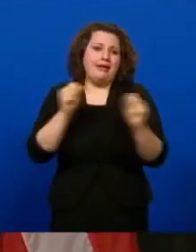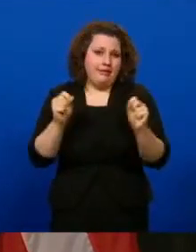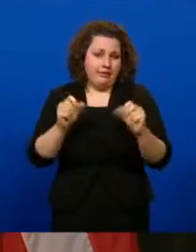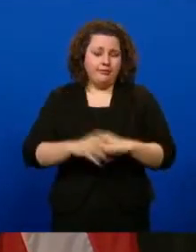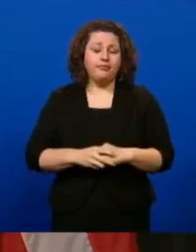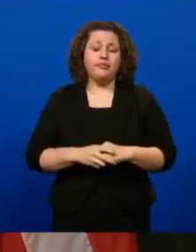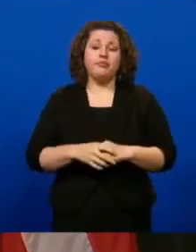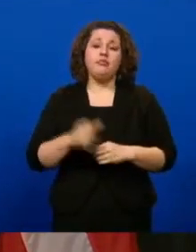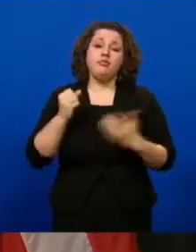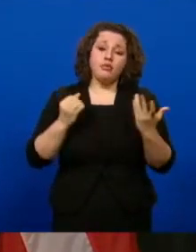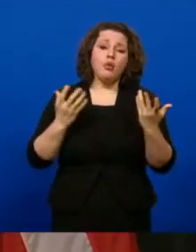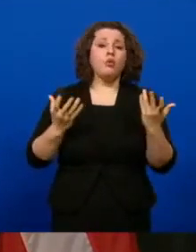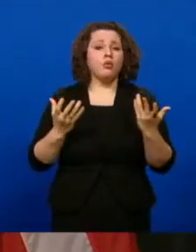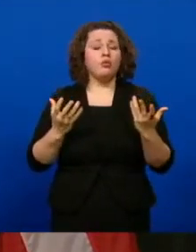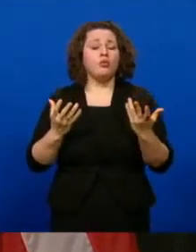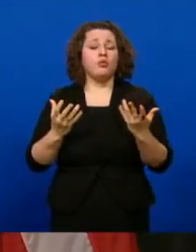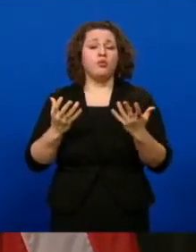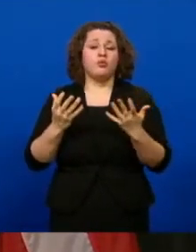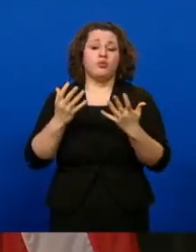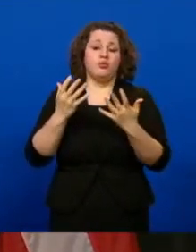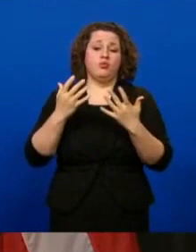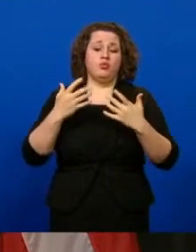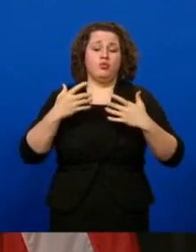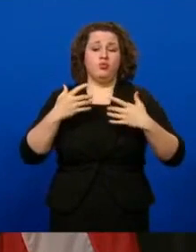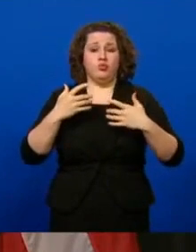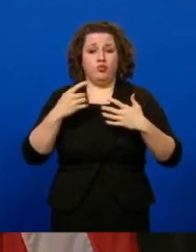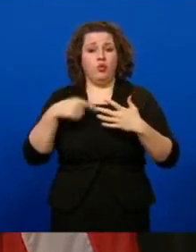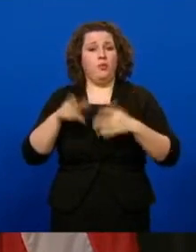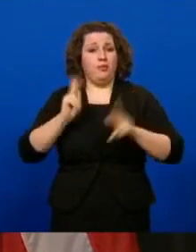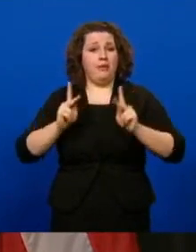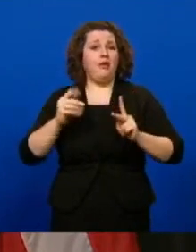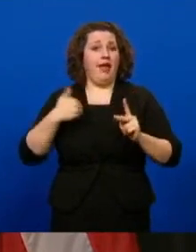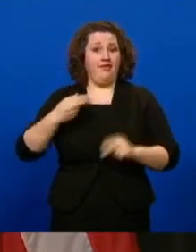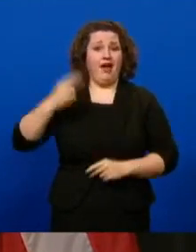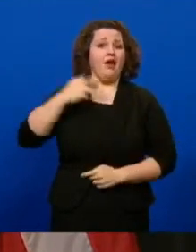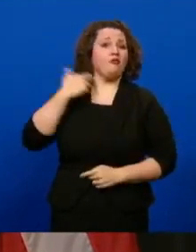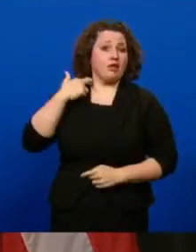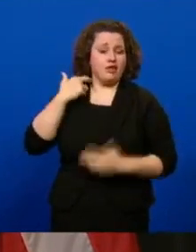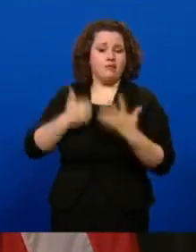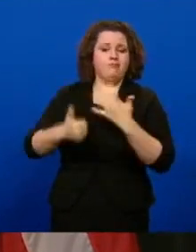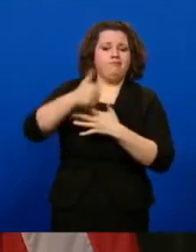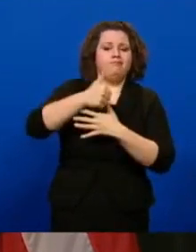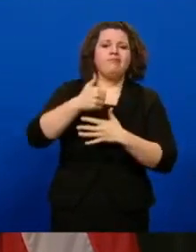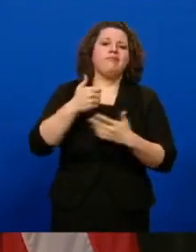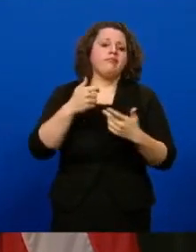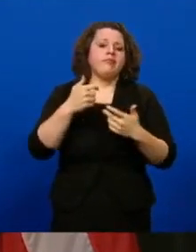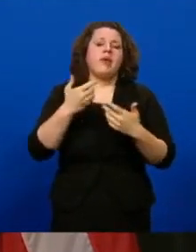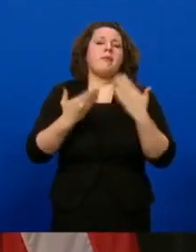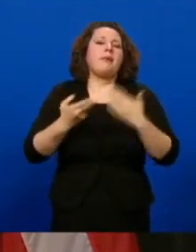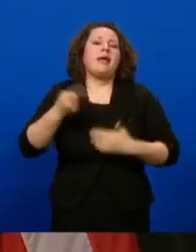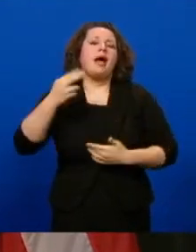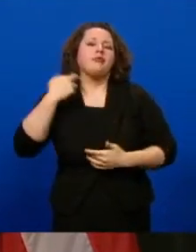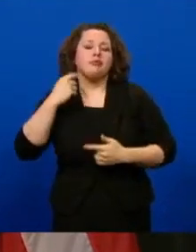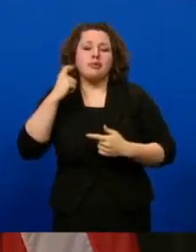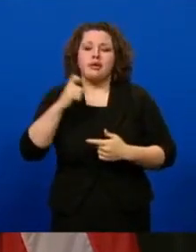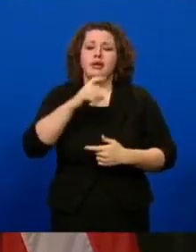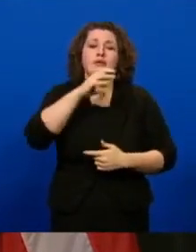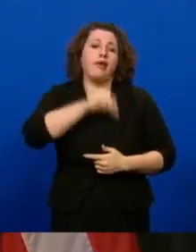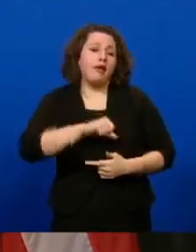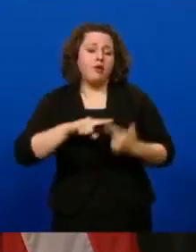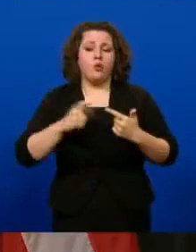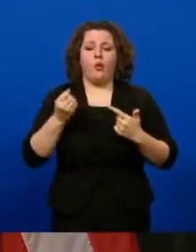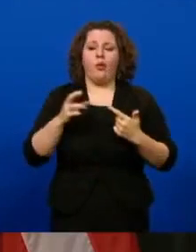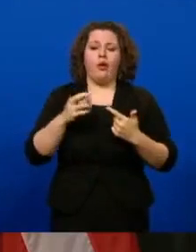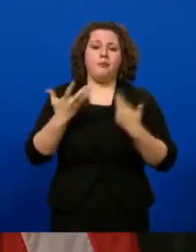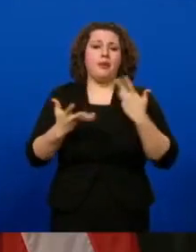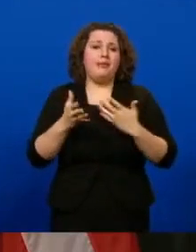so while prioritizing those with higher risk, whether due to age or likelihood of exposure.